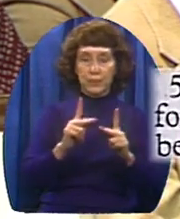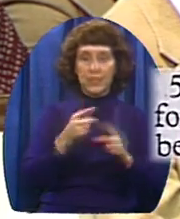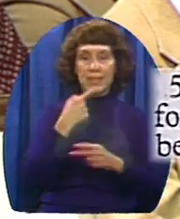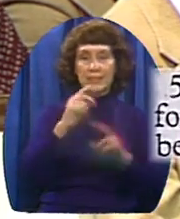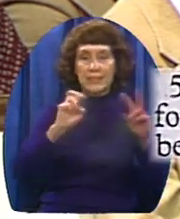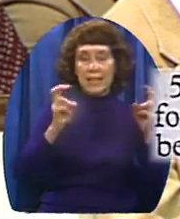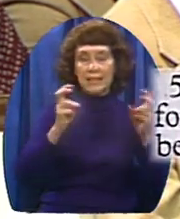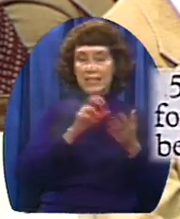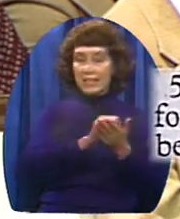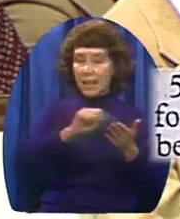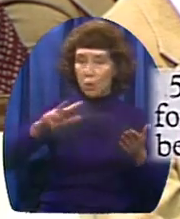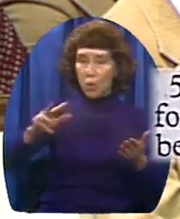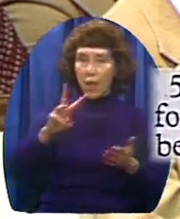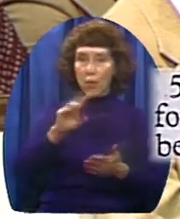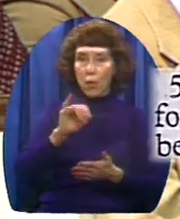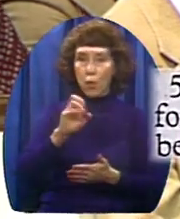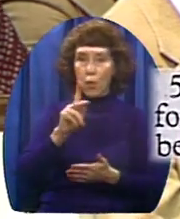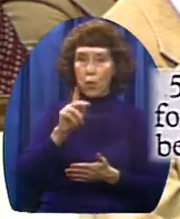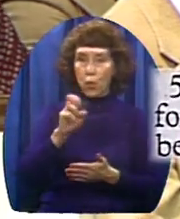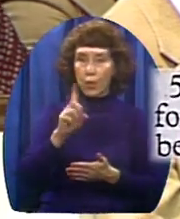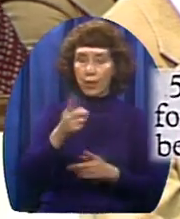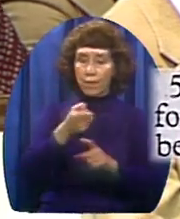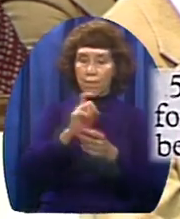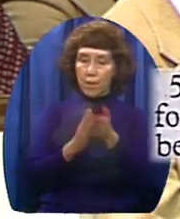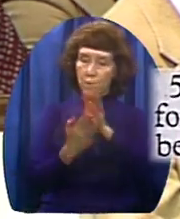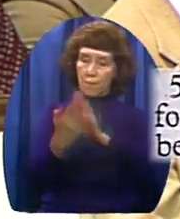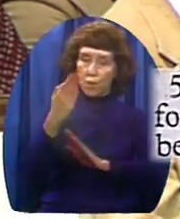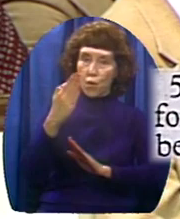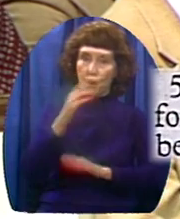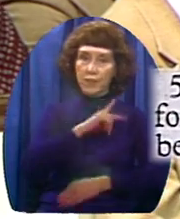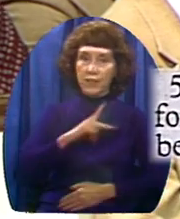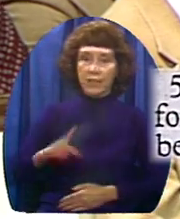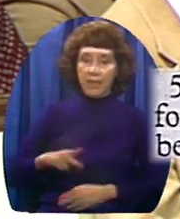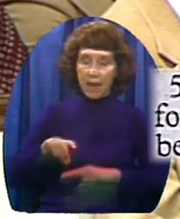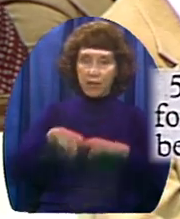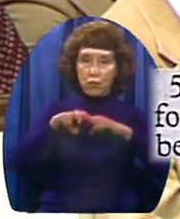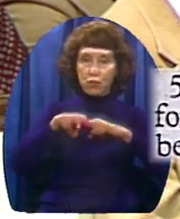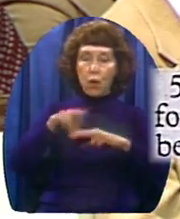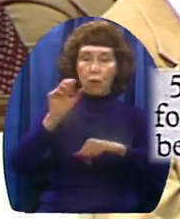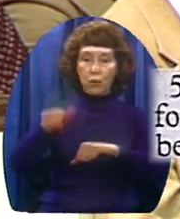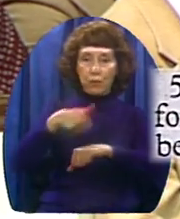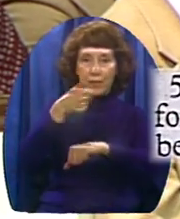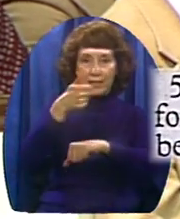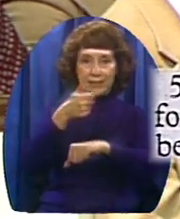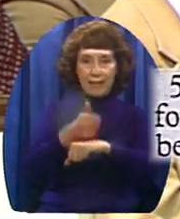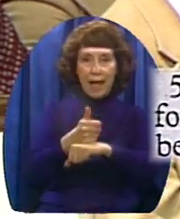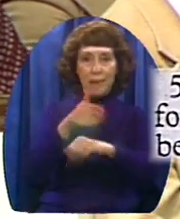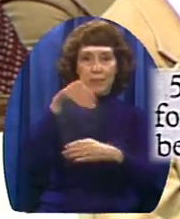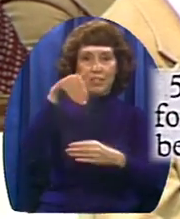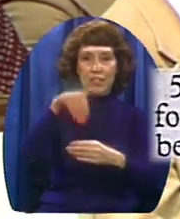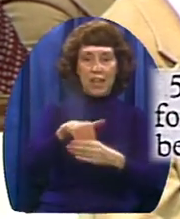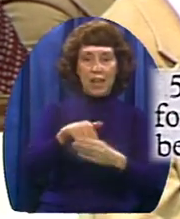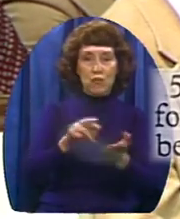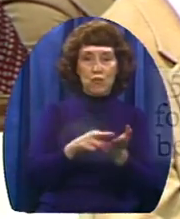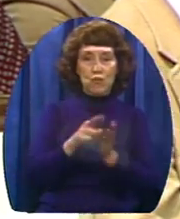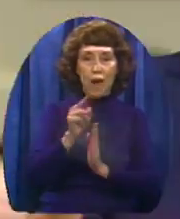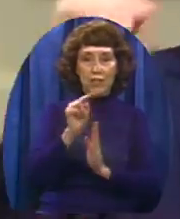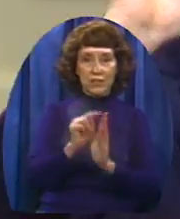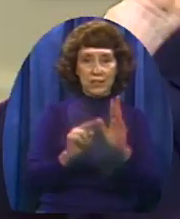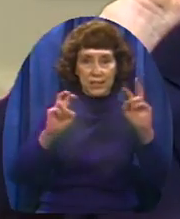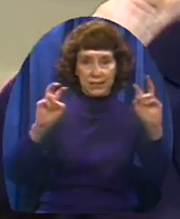from before the king And his throne shall be established in righteousness